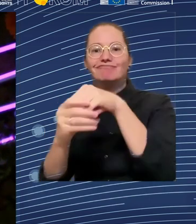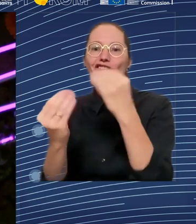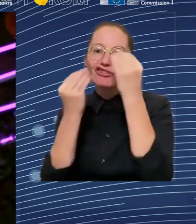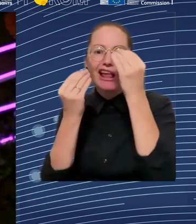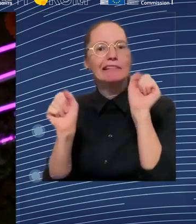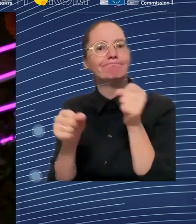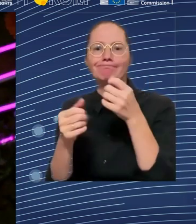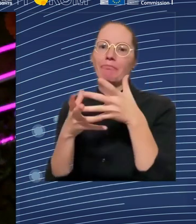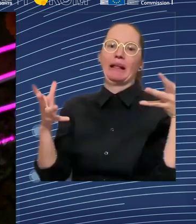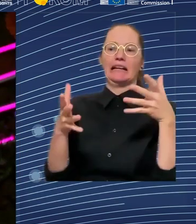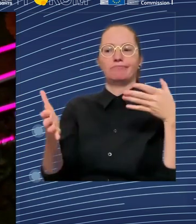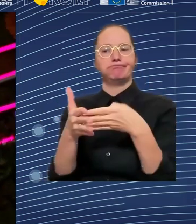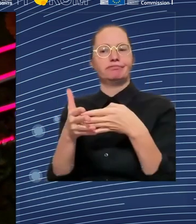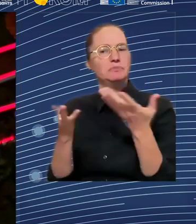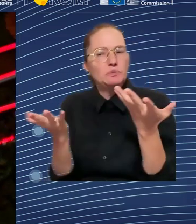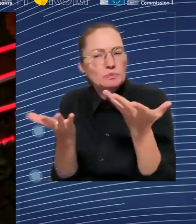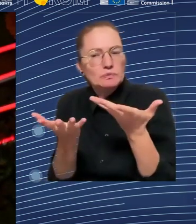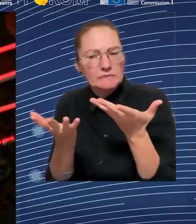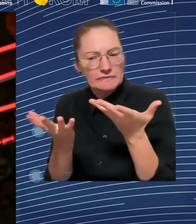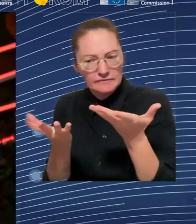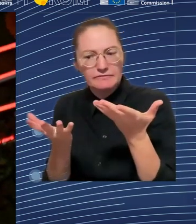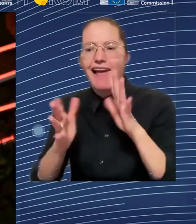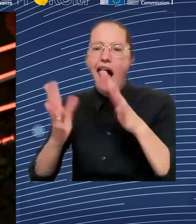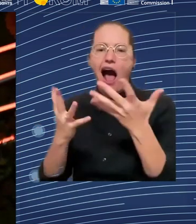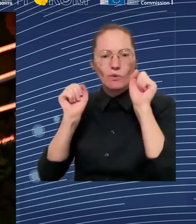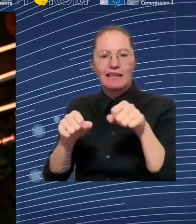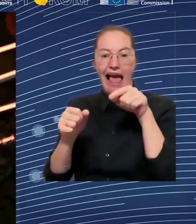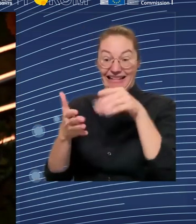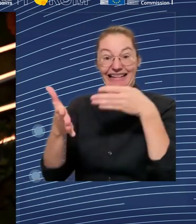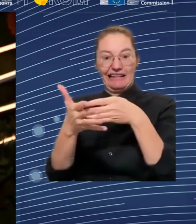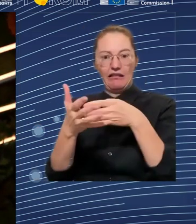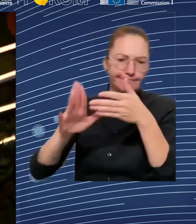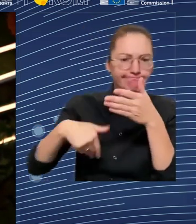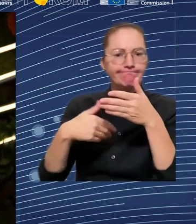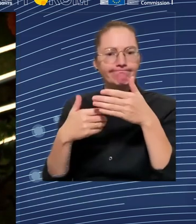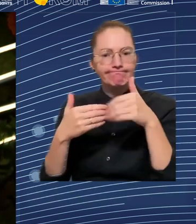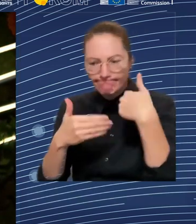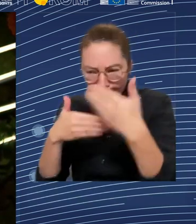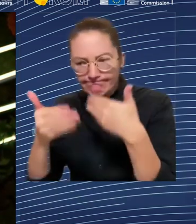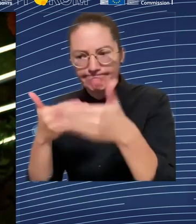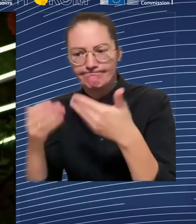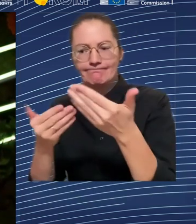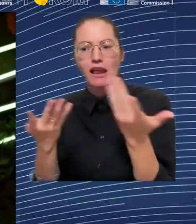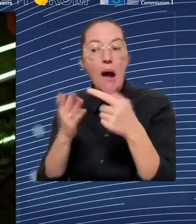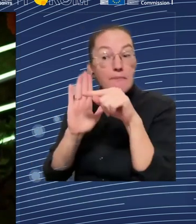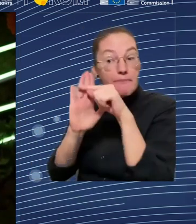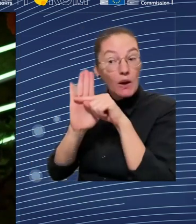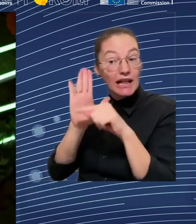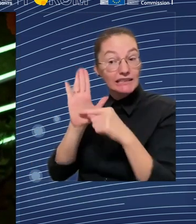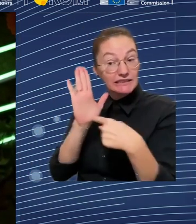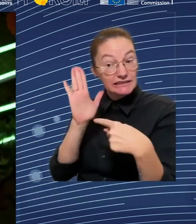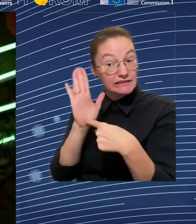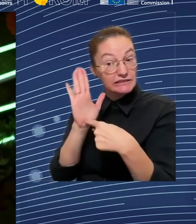negotiating change. So it could be digital change or whatever the change is. And you come into a room,